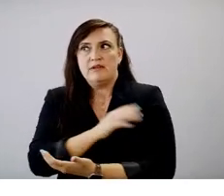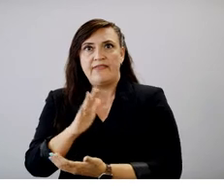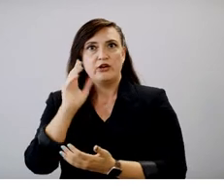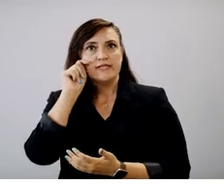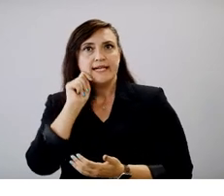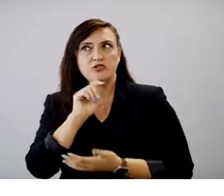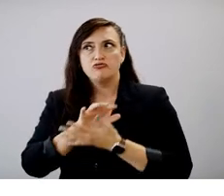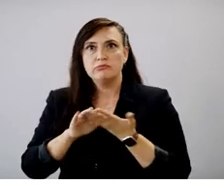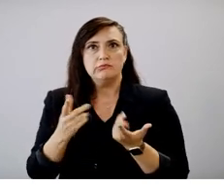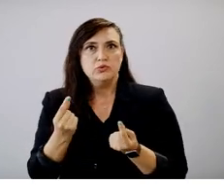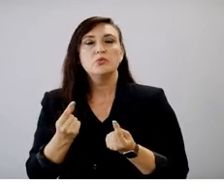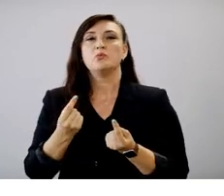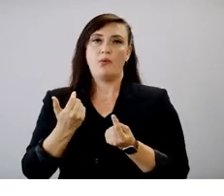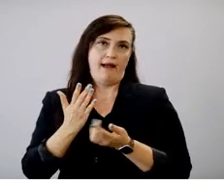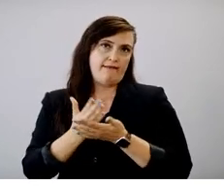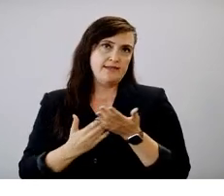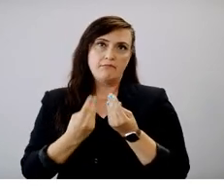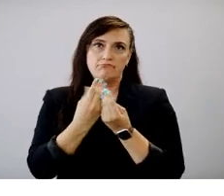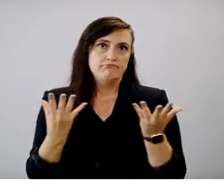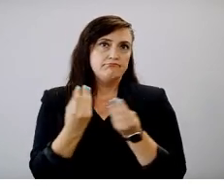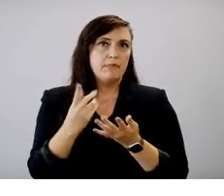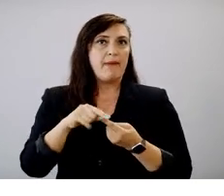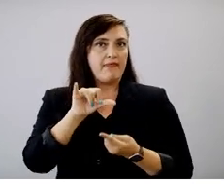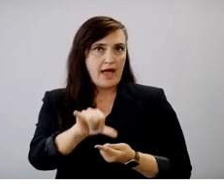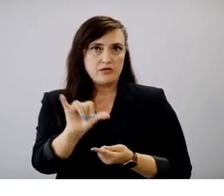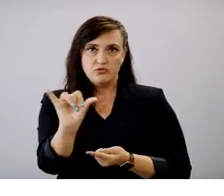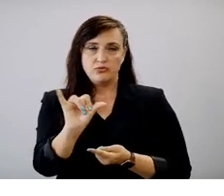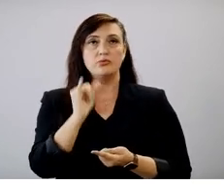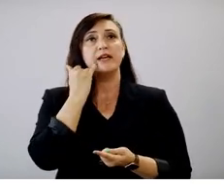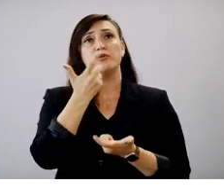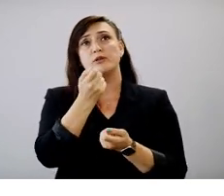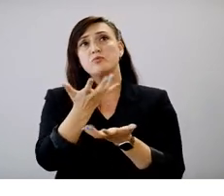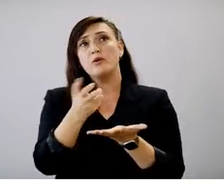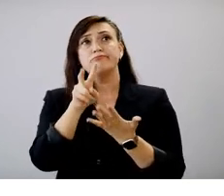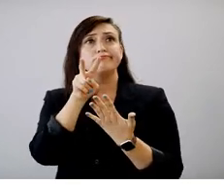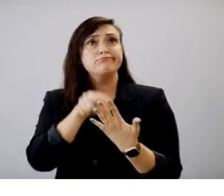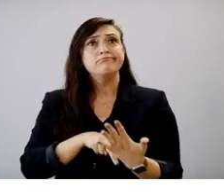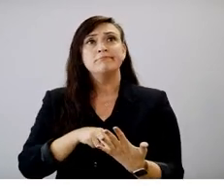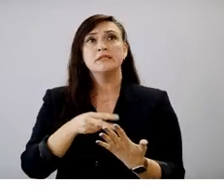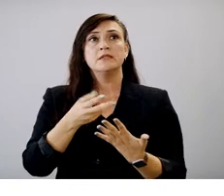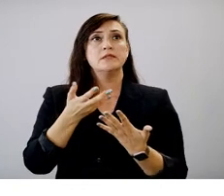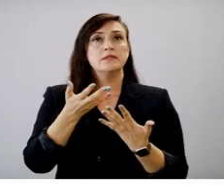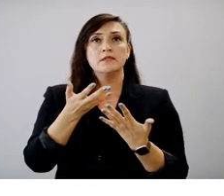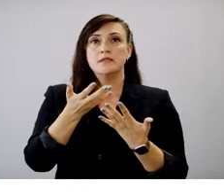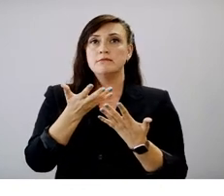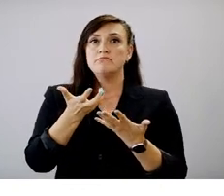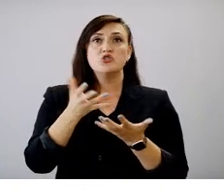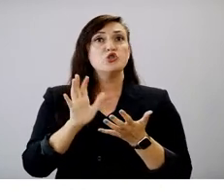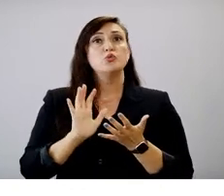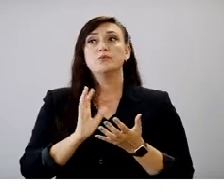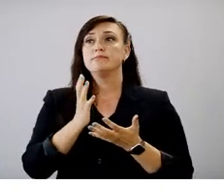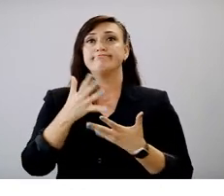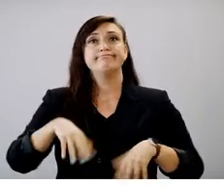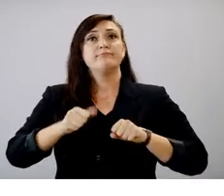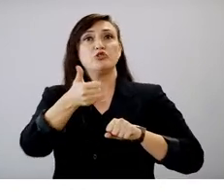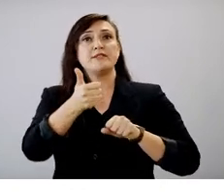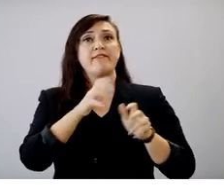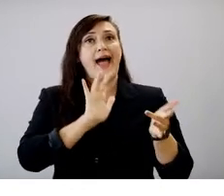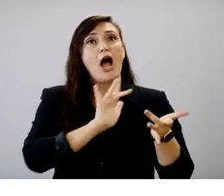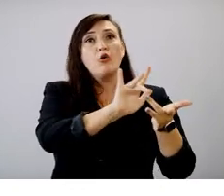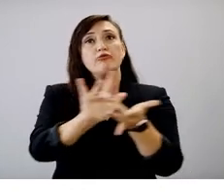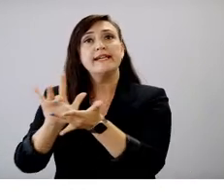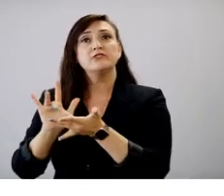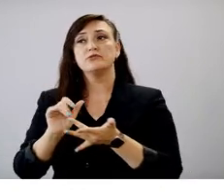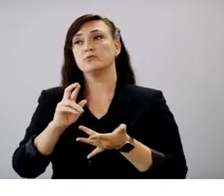There are toolkits and messaging. If you are interested in, um, working with, uh, doing outreach, um, or